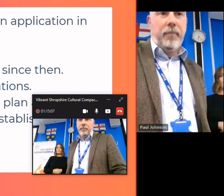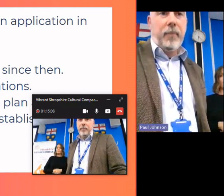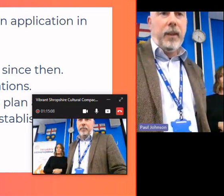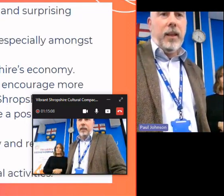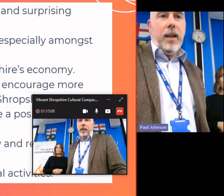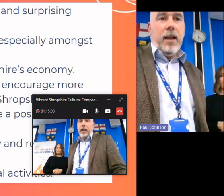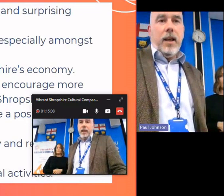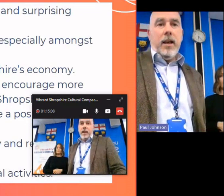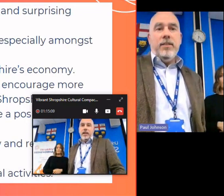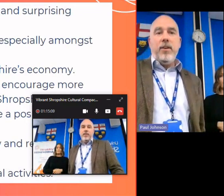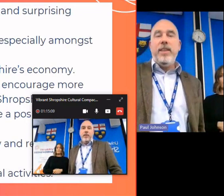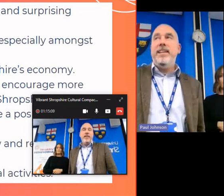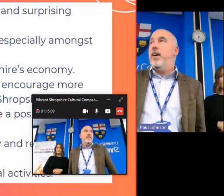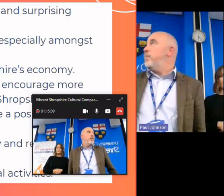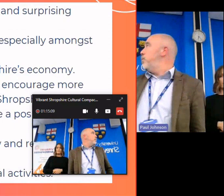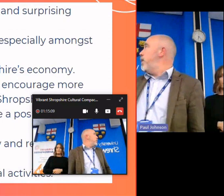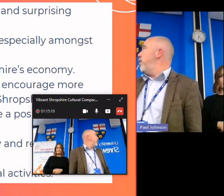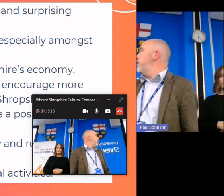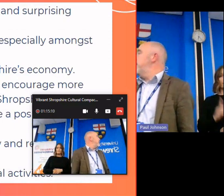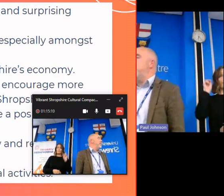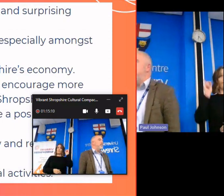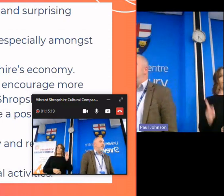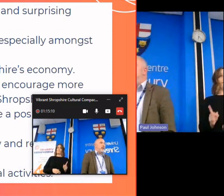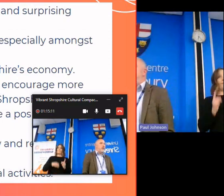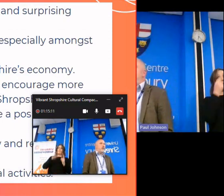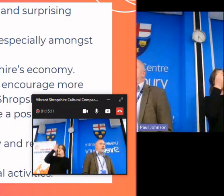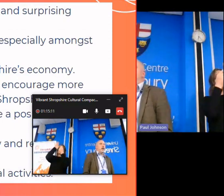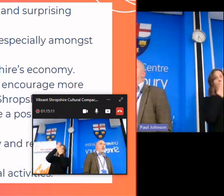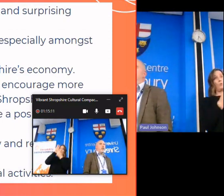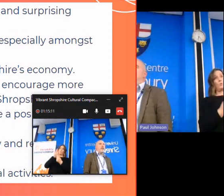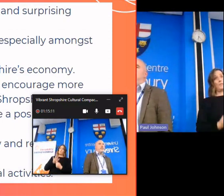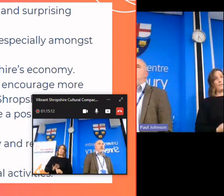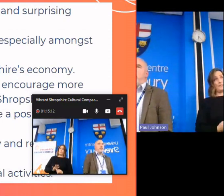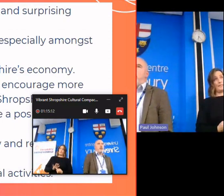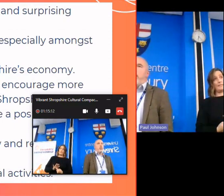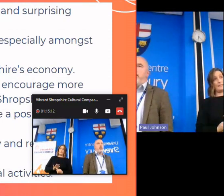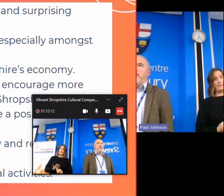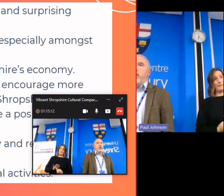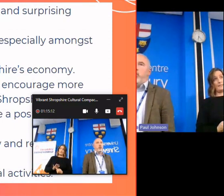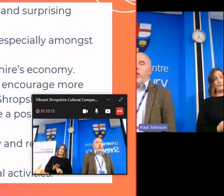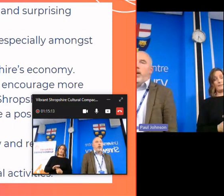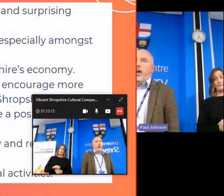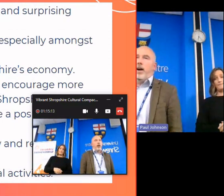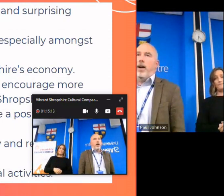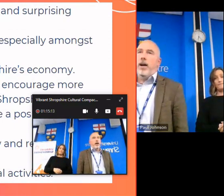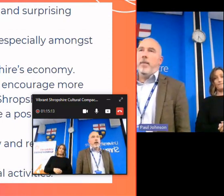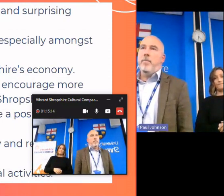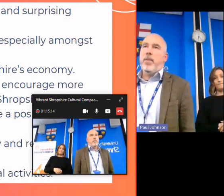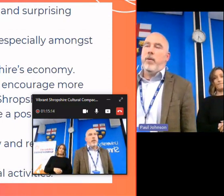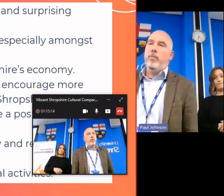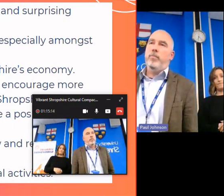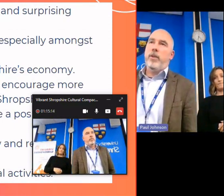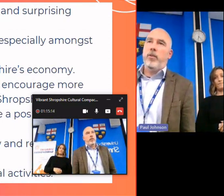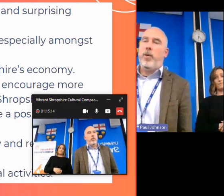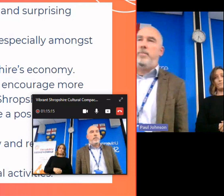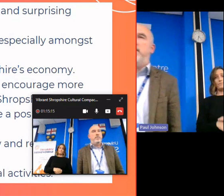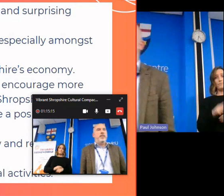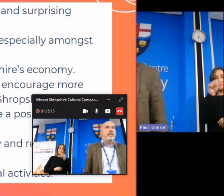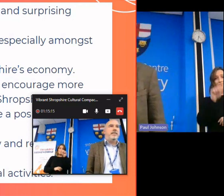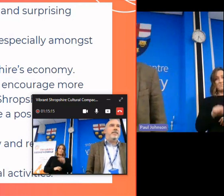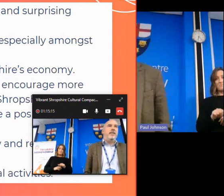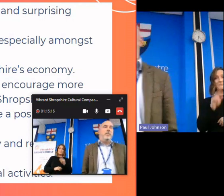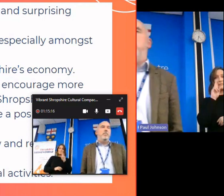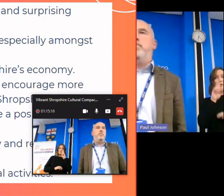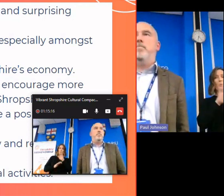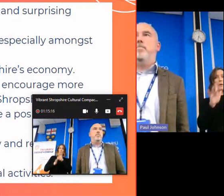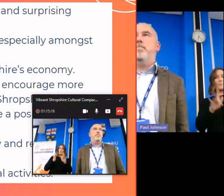so these are the priorities that uh we have come up with so um they're on they're on the